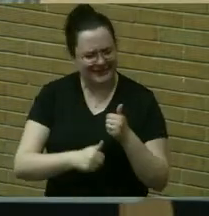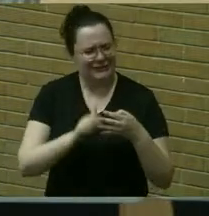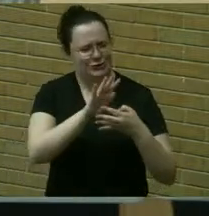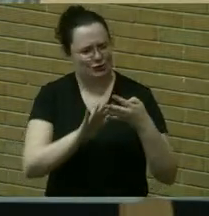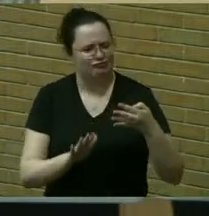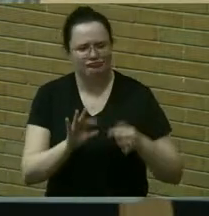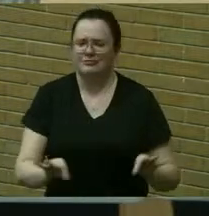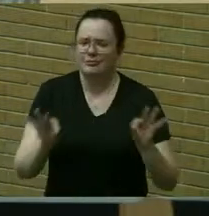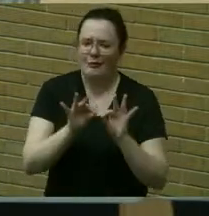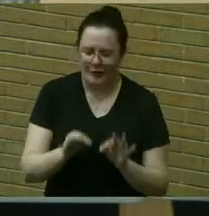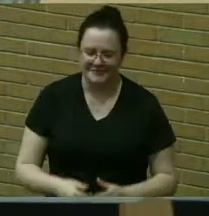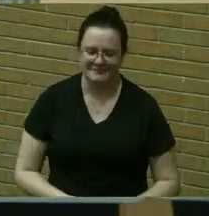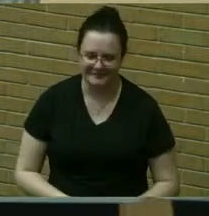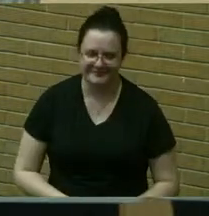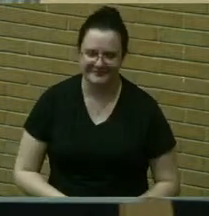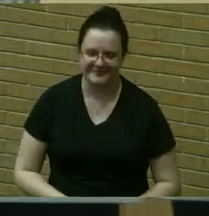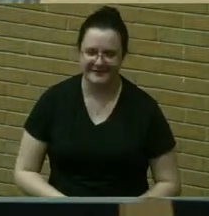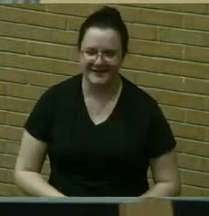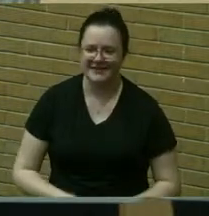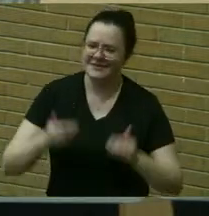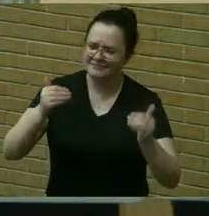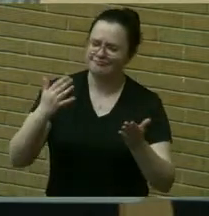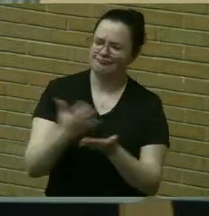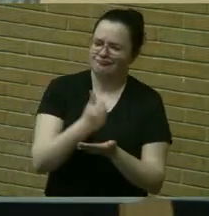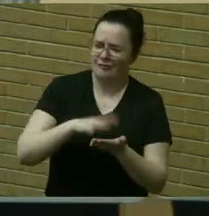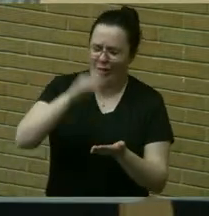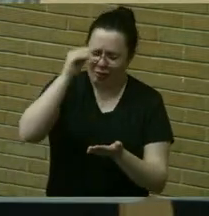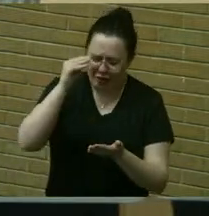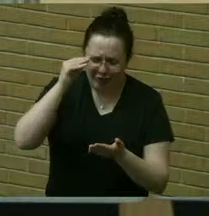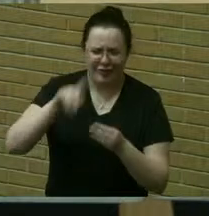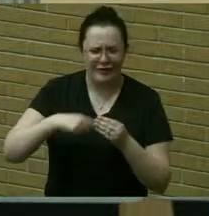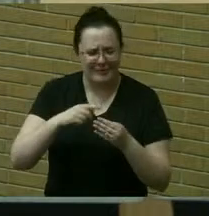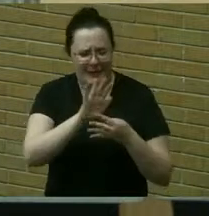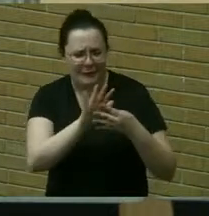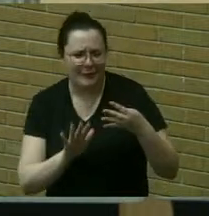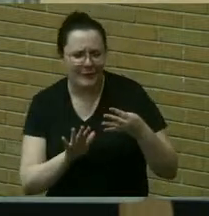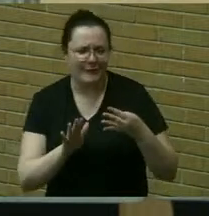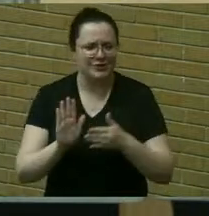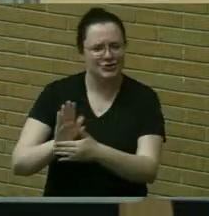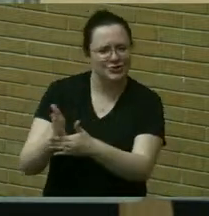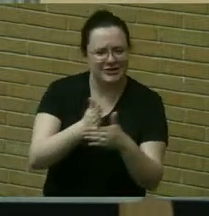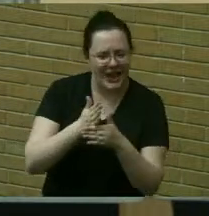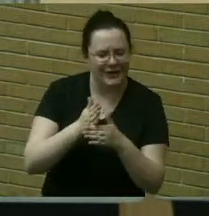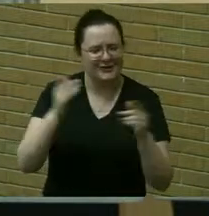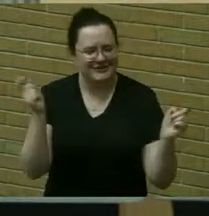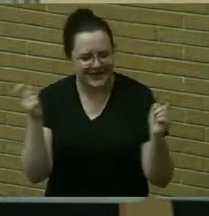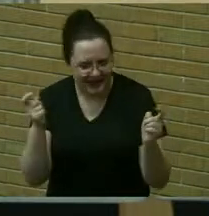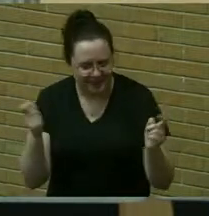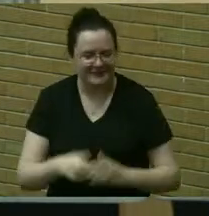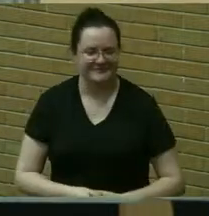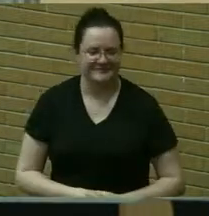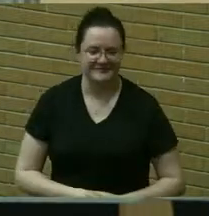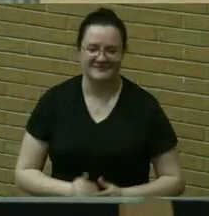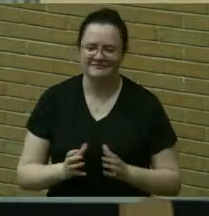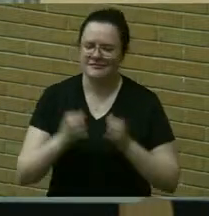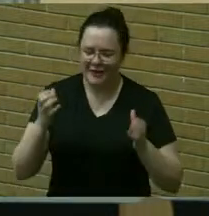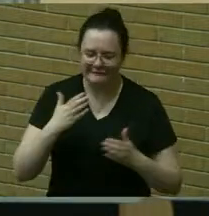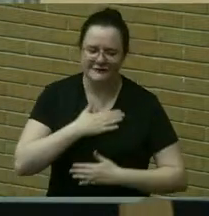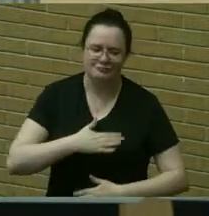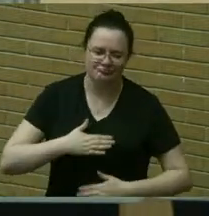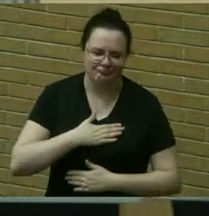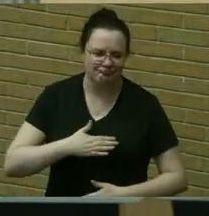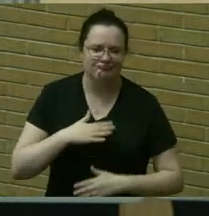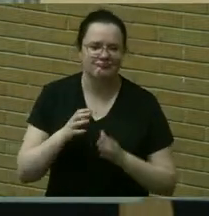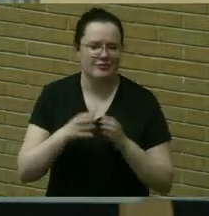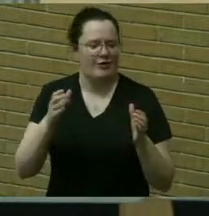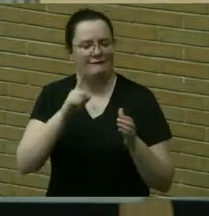let's let's learn about them let's share them and um there's a lot of enjoyment there's a lot of really